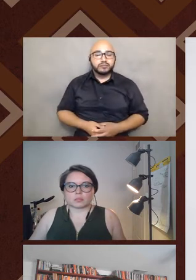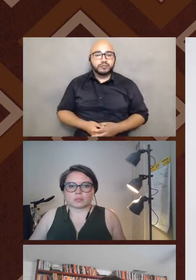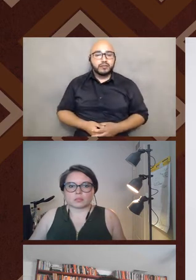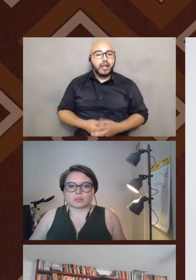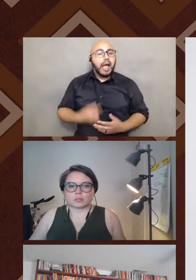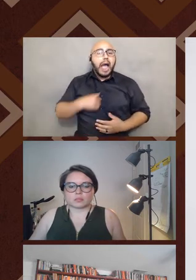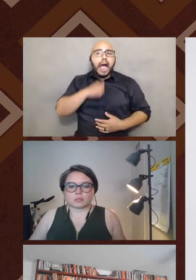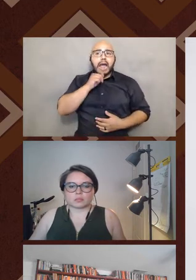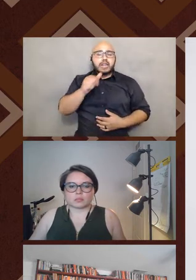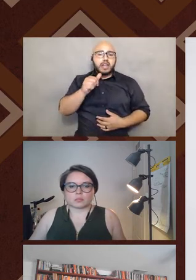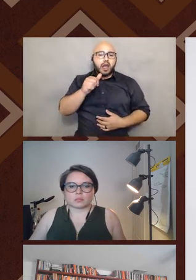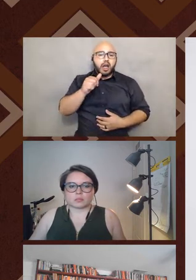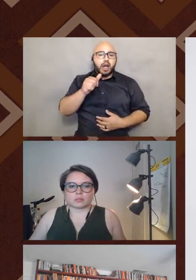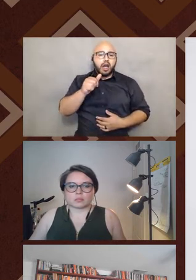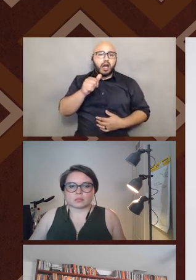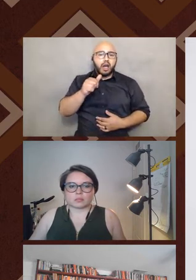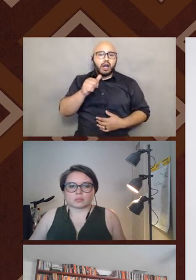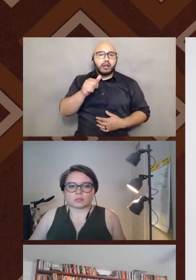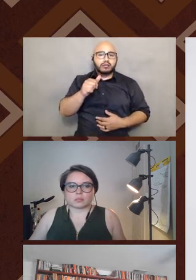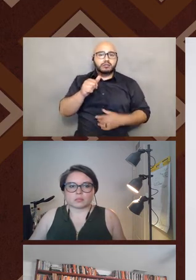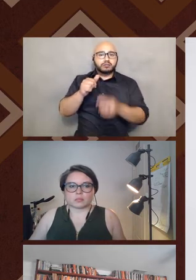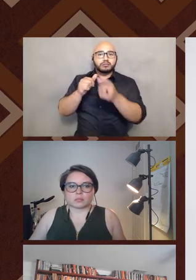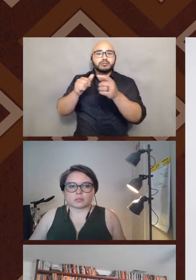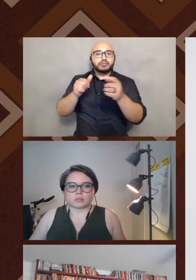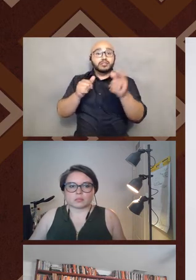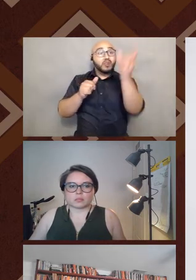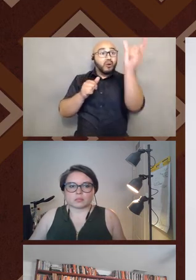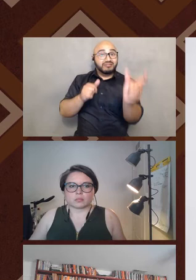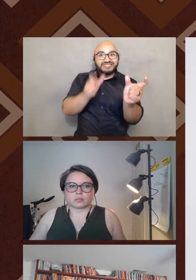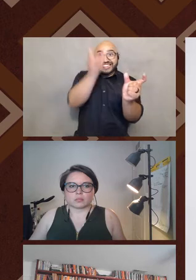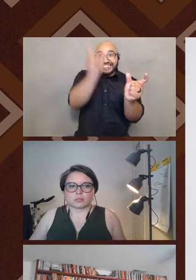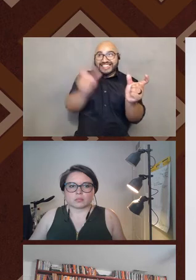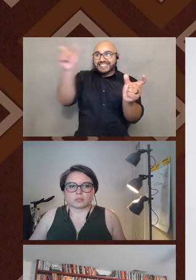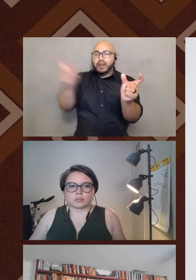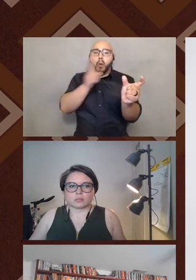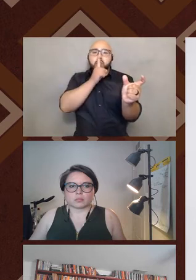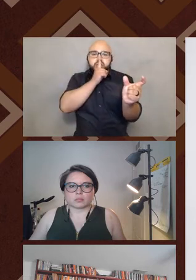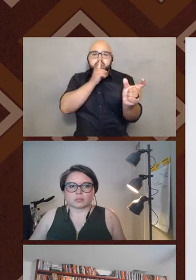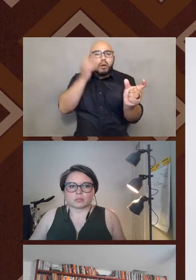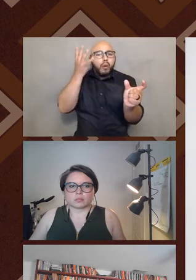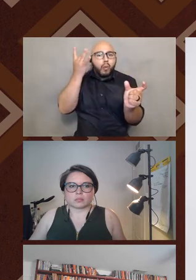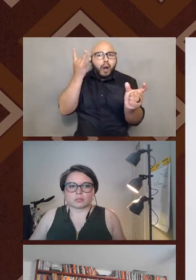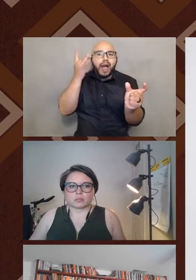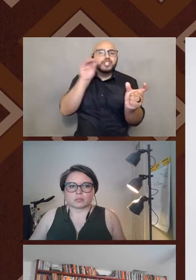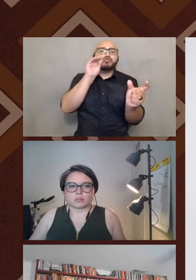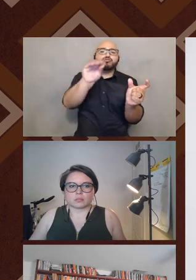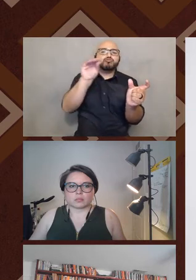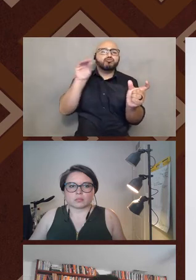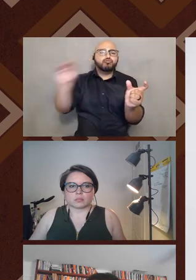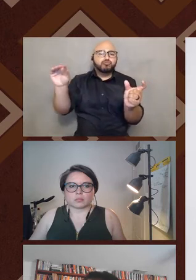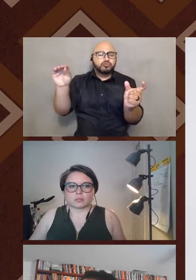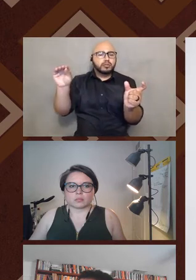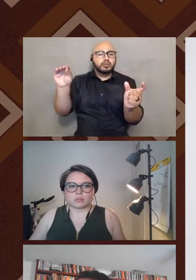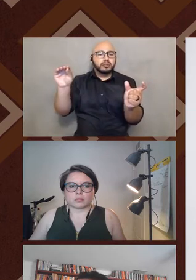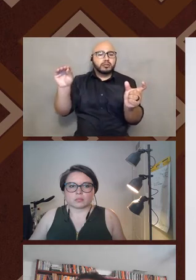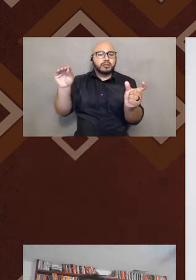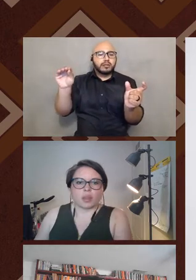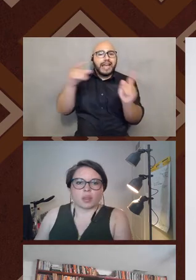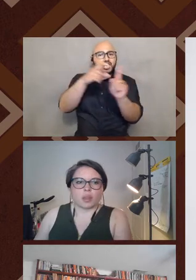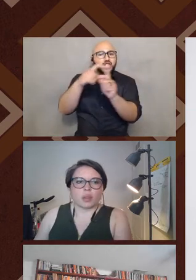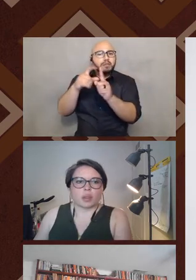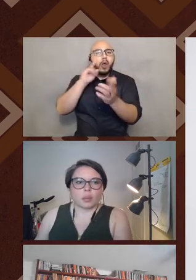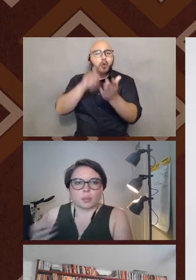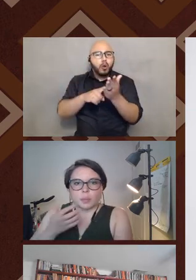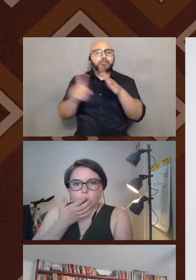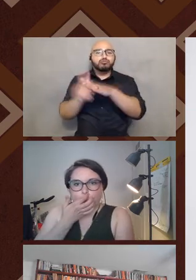didn't put anything on the other two because I really, um, I wanted to put them there because of, um, because I, their terms I see around,